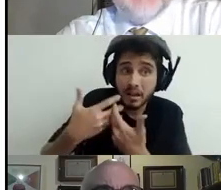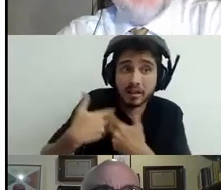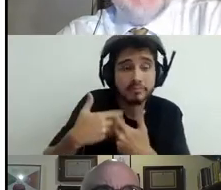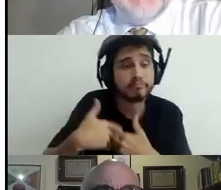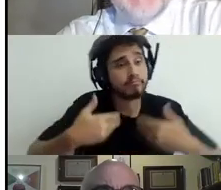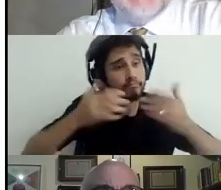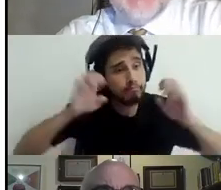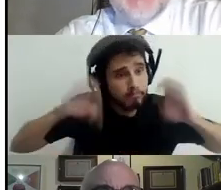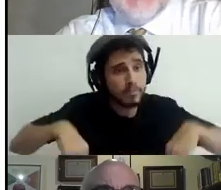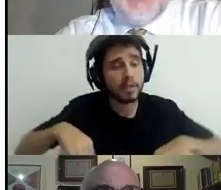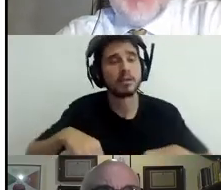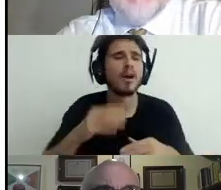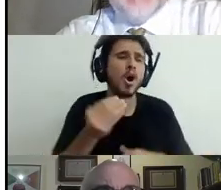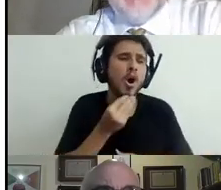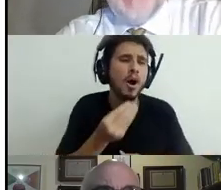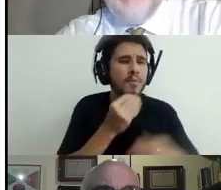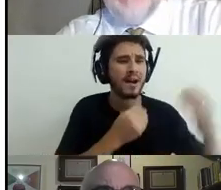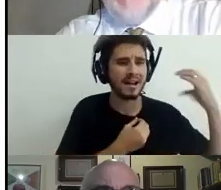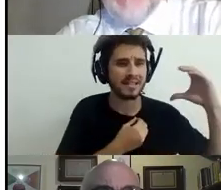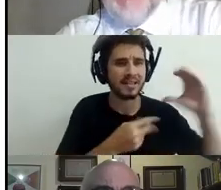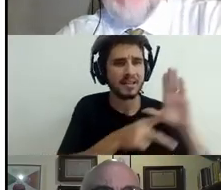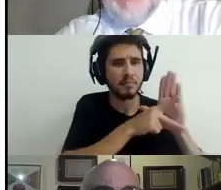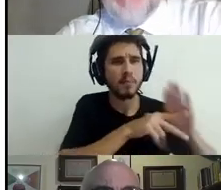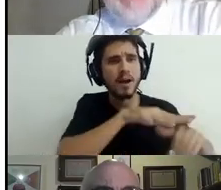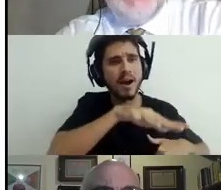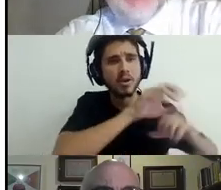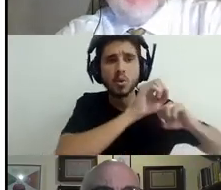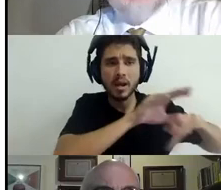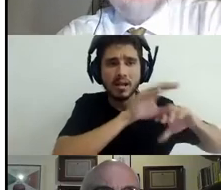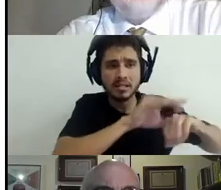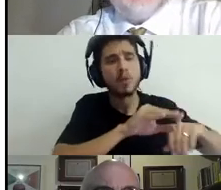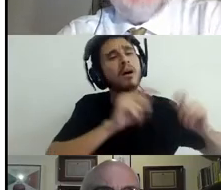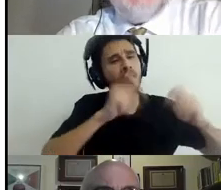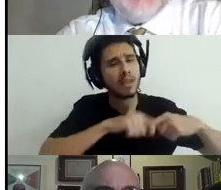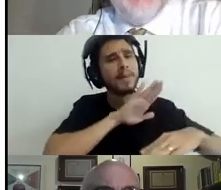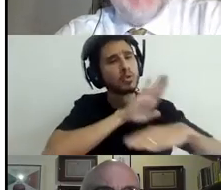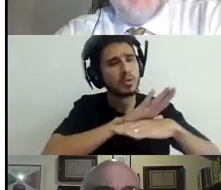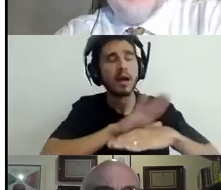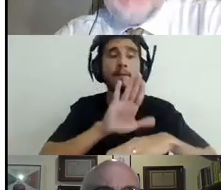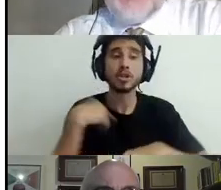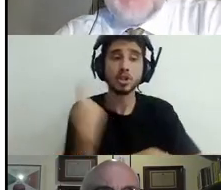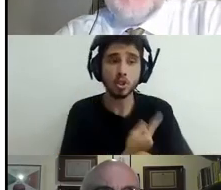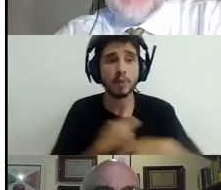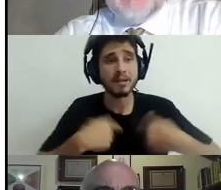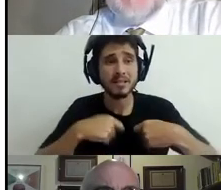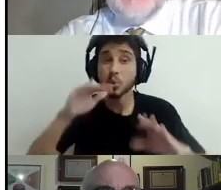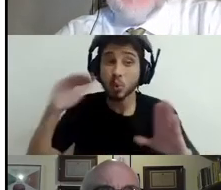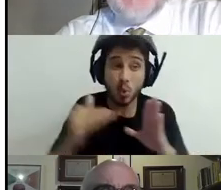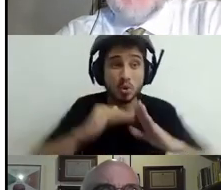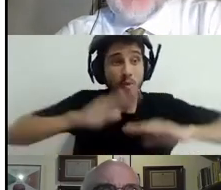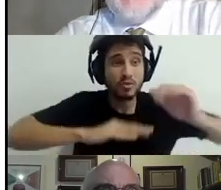to remediate the harm inflicted by the pandemic. First challenge,